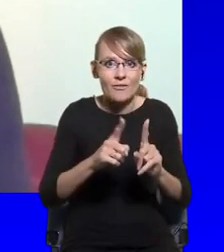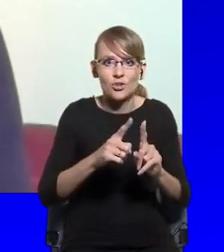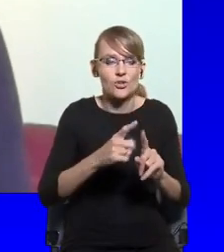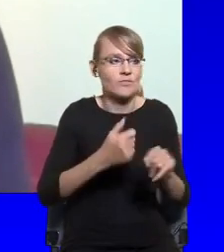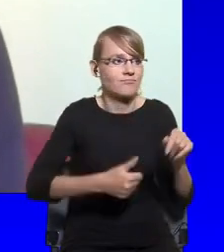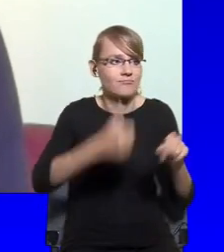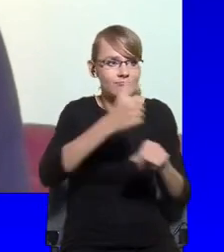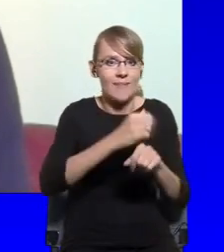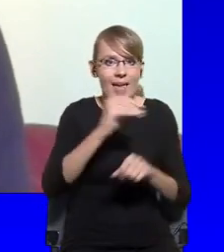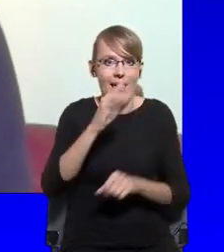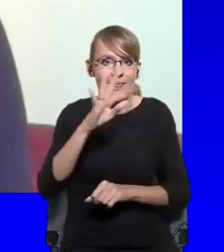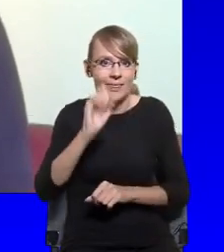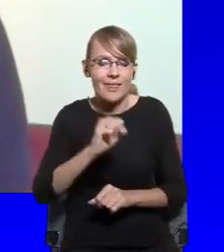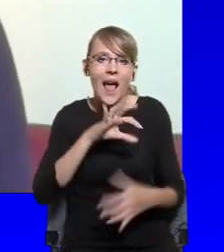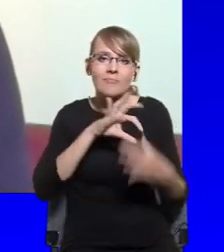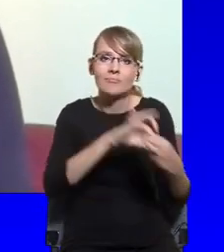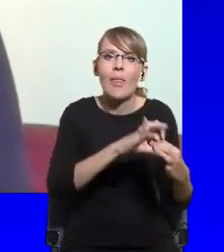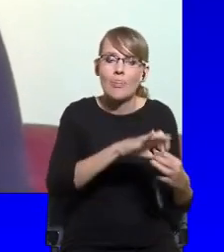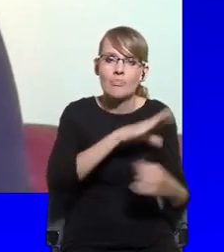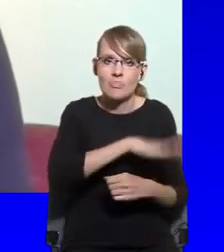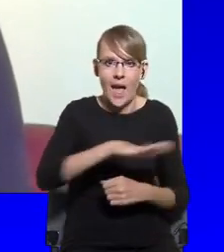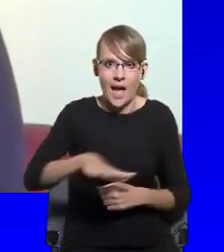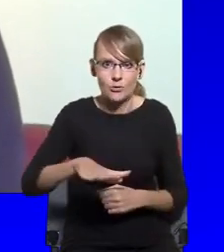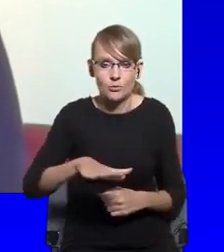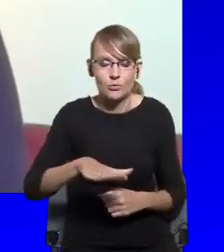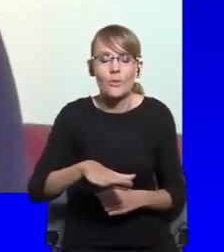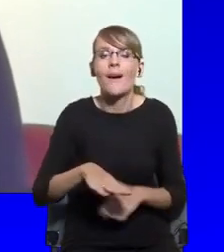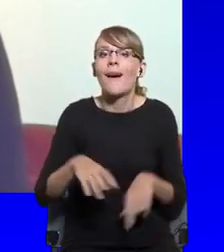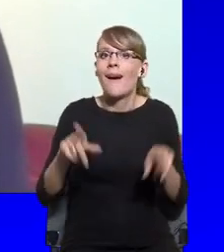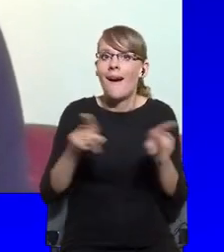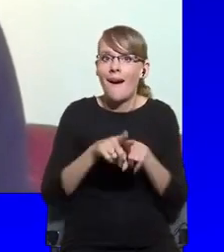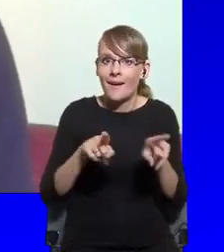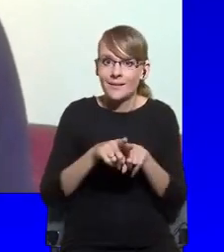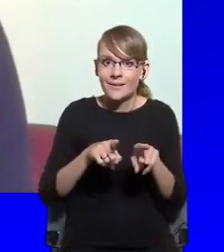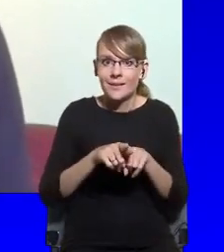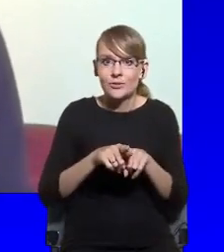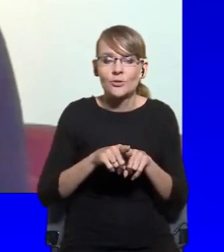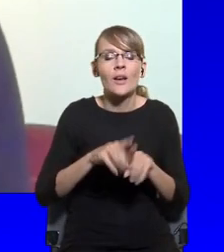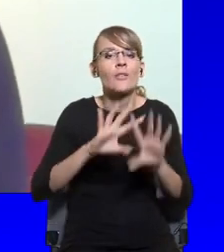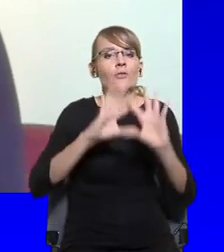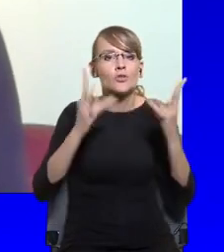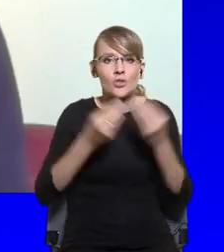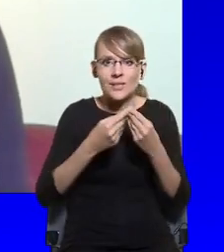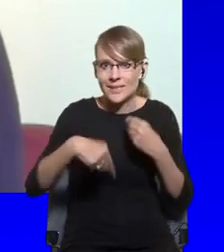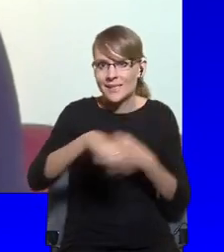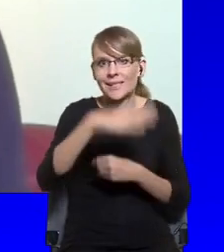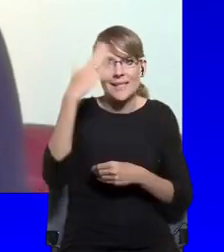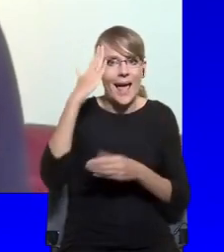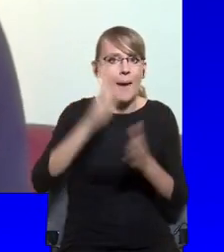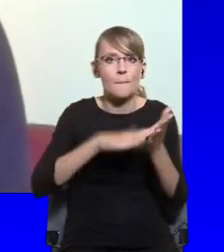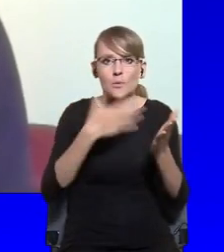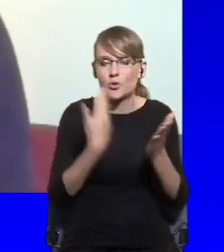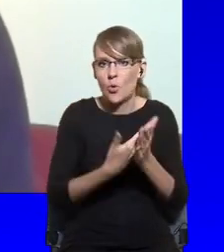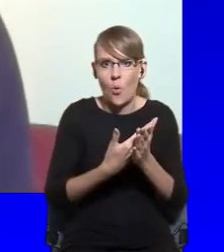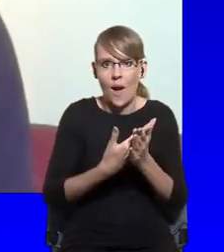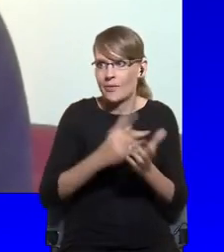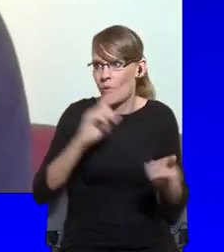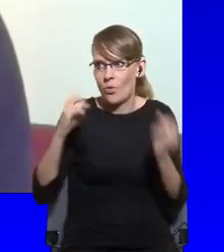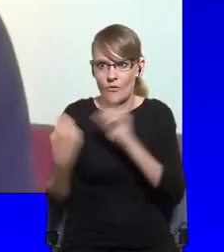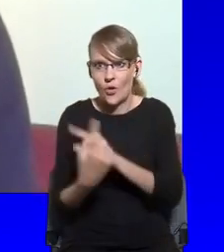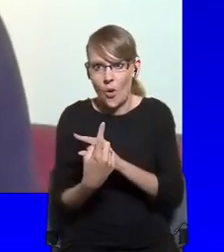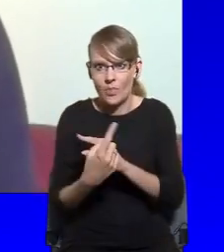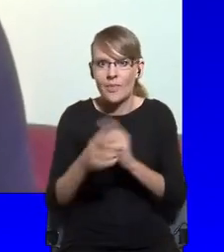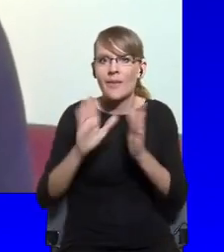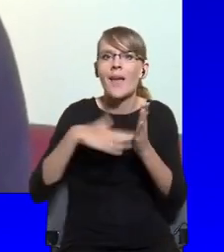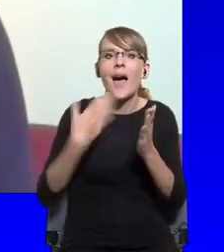And more important still, while we can all think of sort of counterexamples, supposed liberals from Silicon Valley,